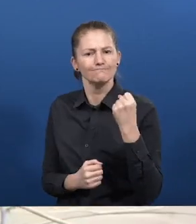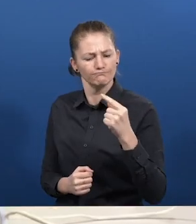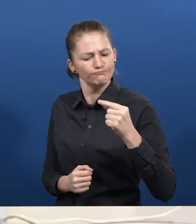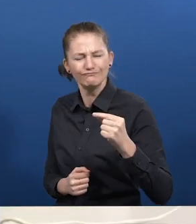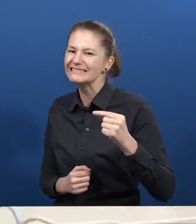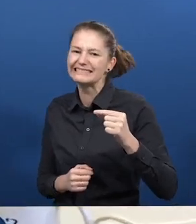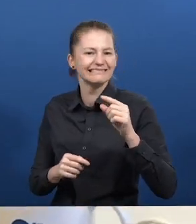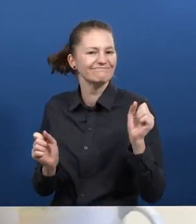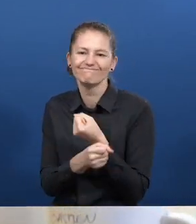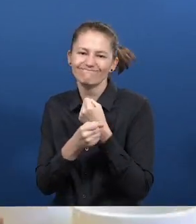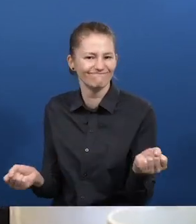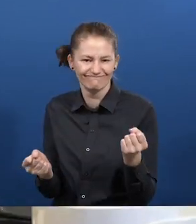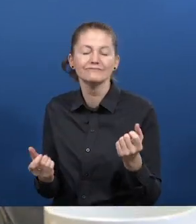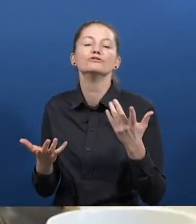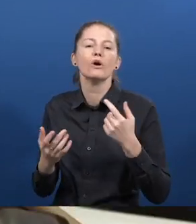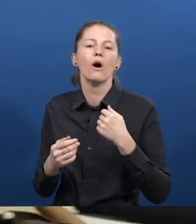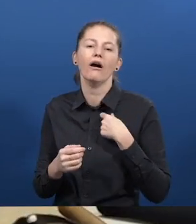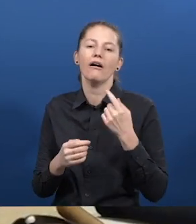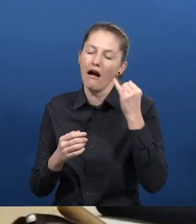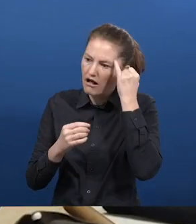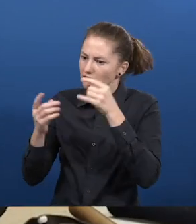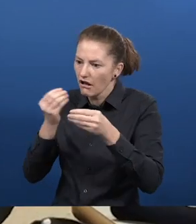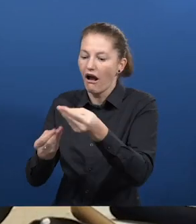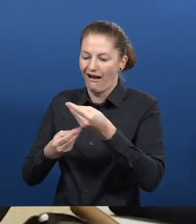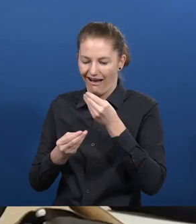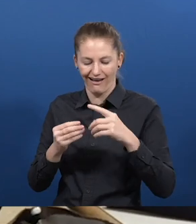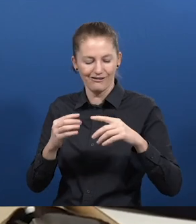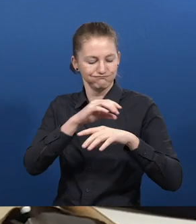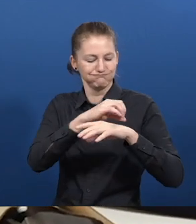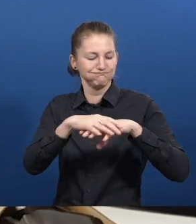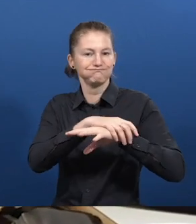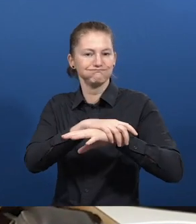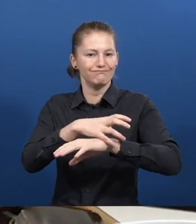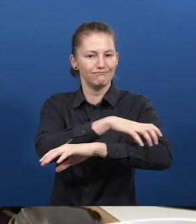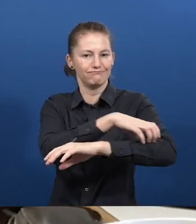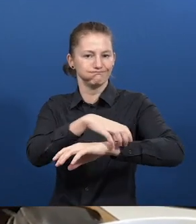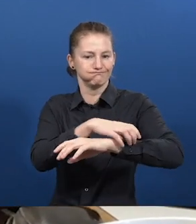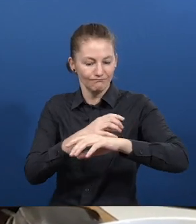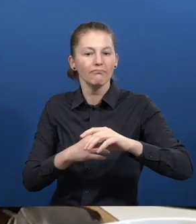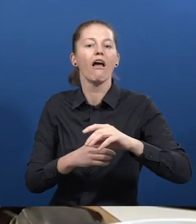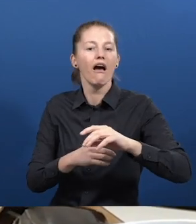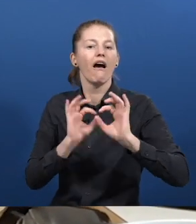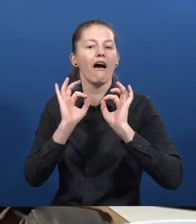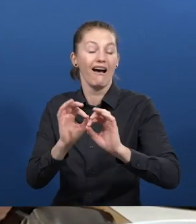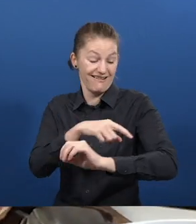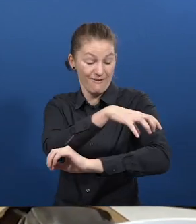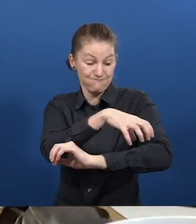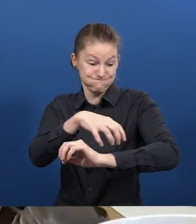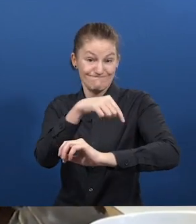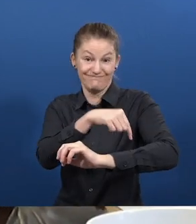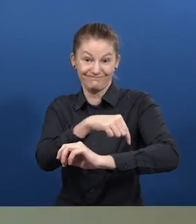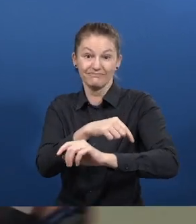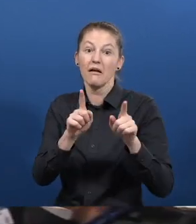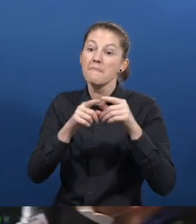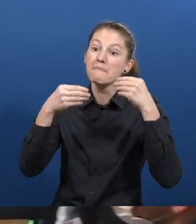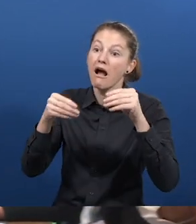In fact, I don't have enough strength to squeeze things. It is from that need that ExoFinger was born, a finger exoskeleton, and